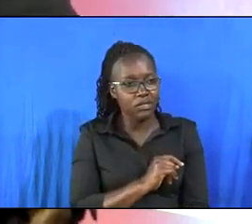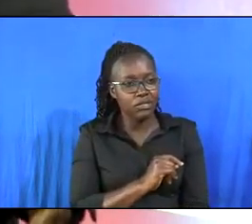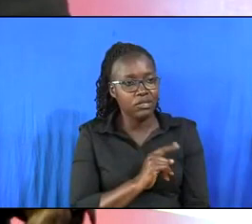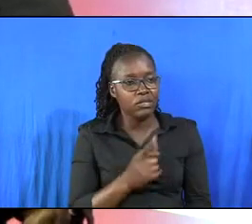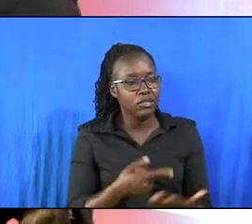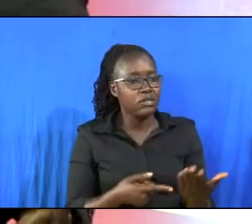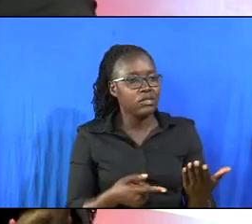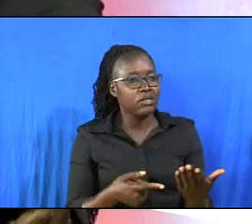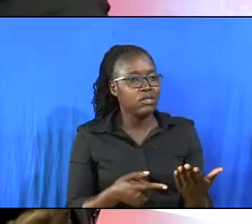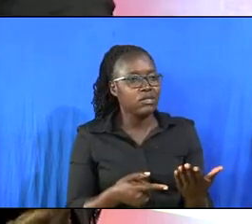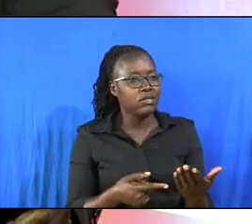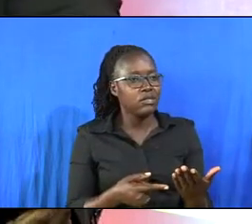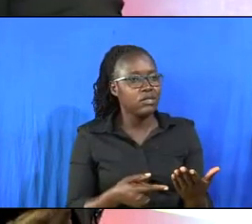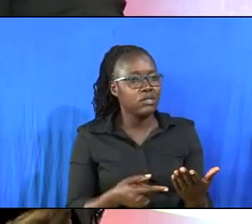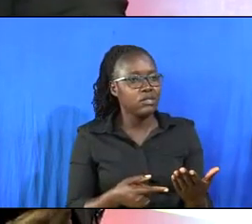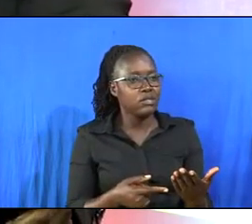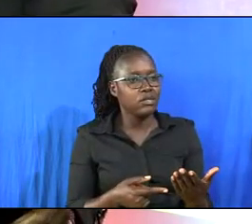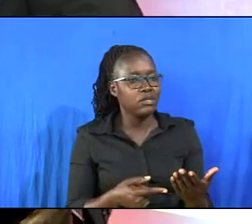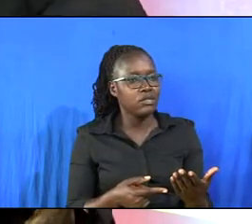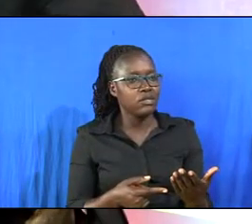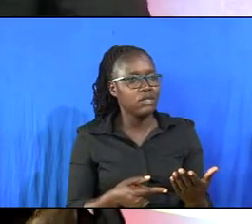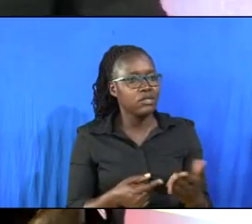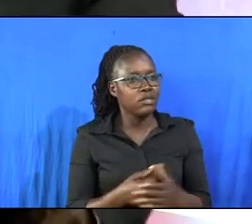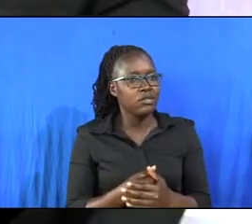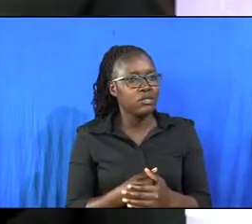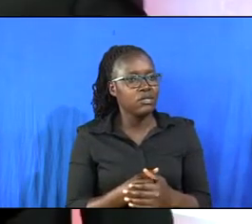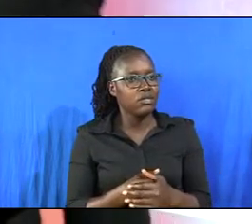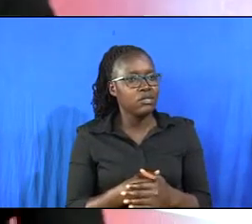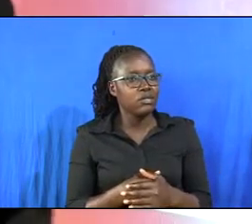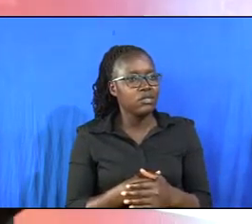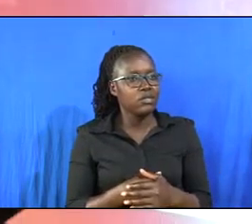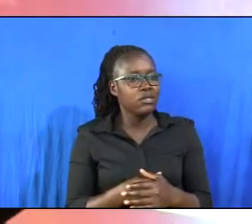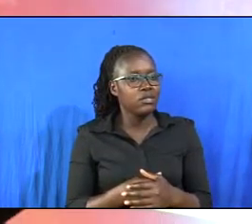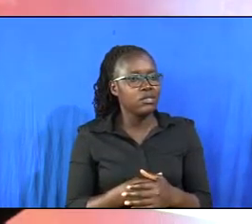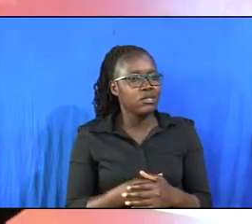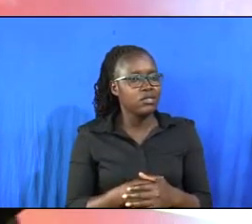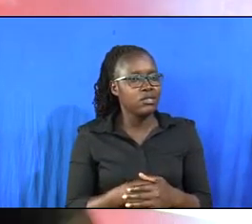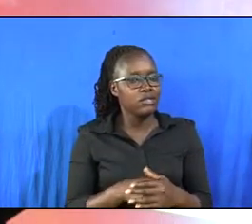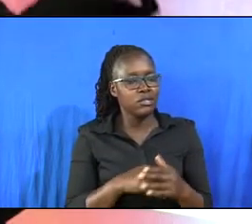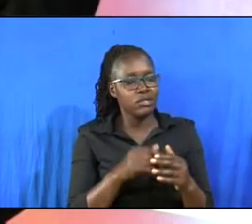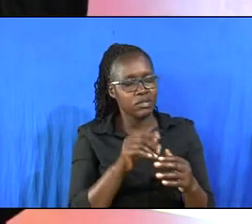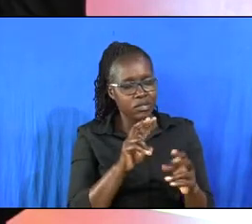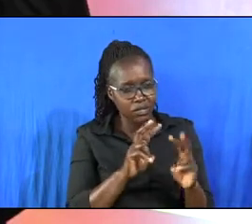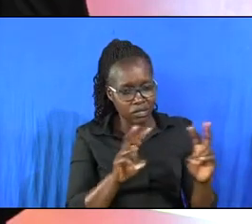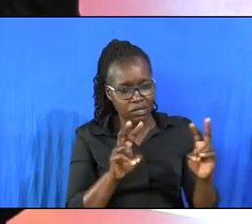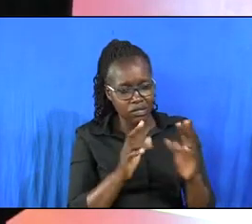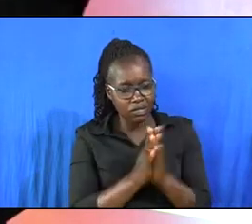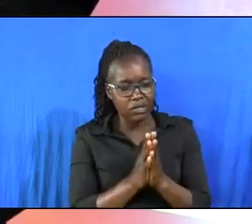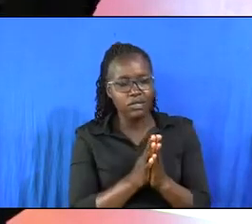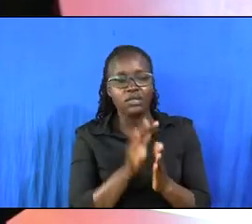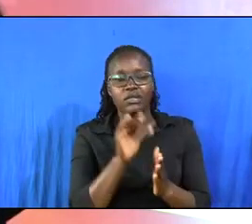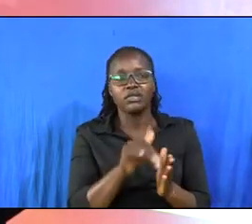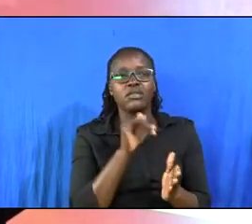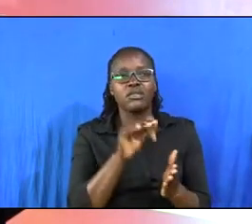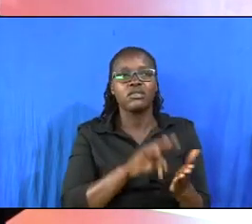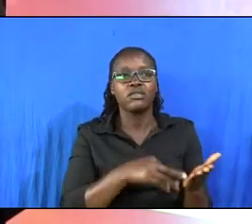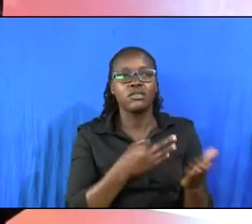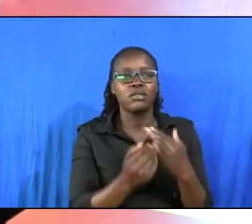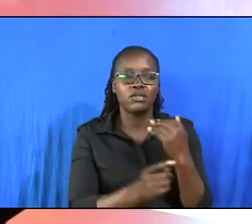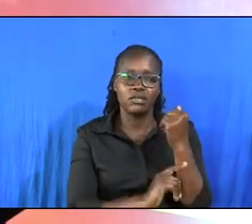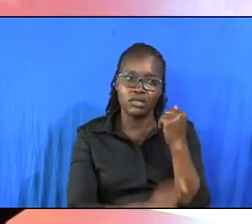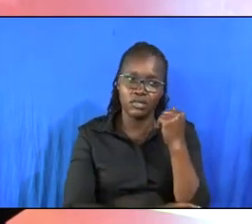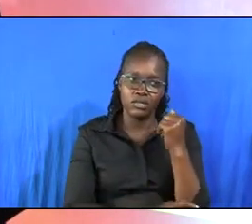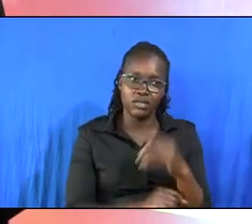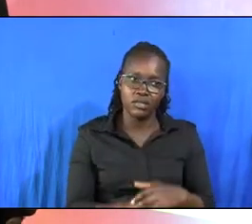Watch, this is what Jesus said, watch and pray that you will not fall into